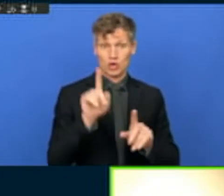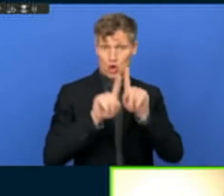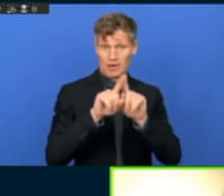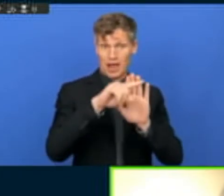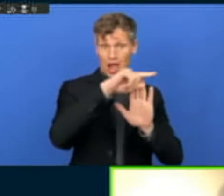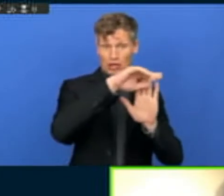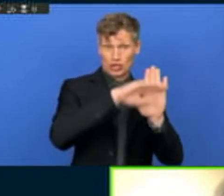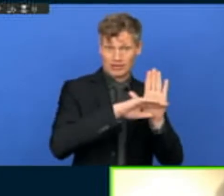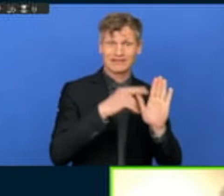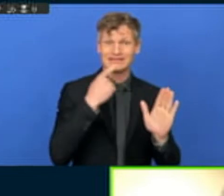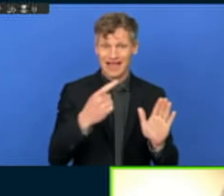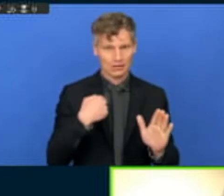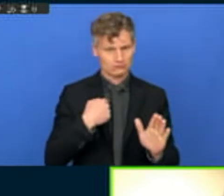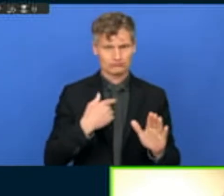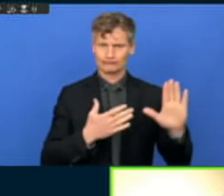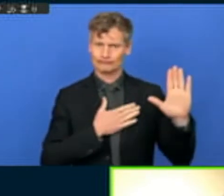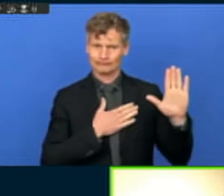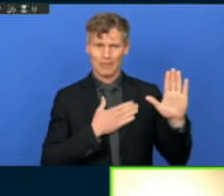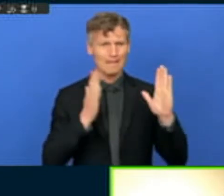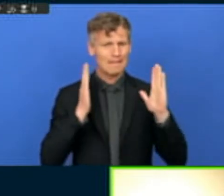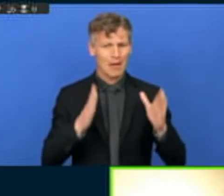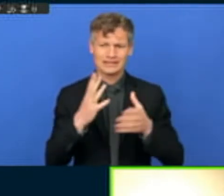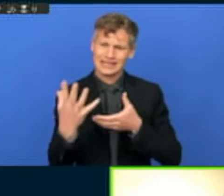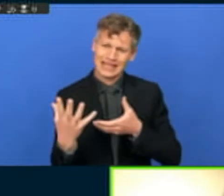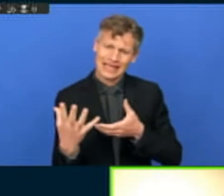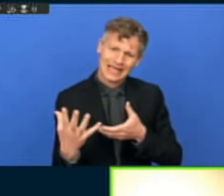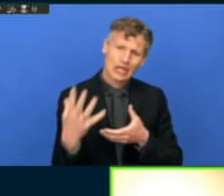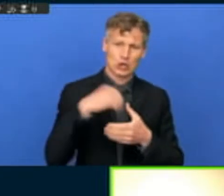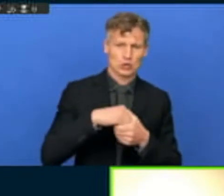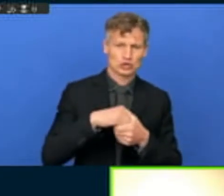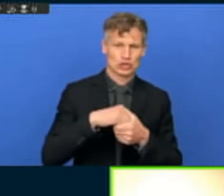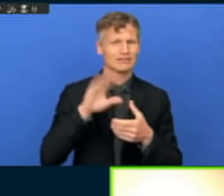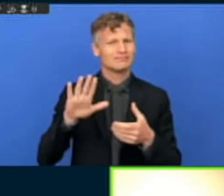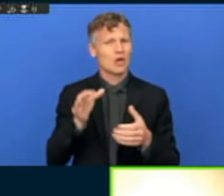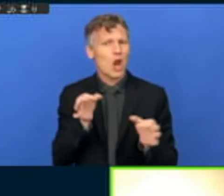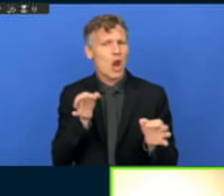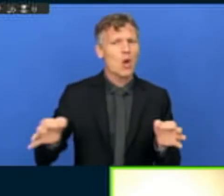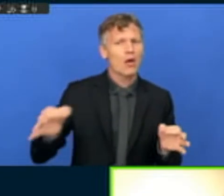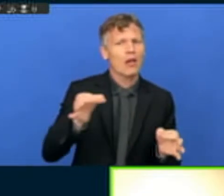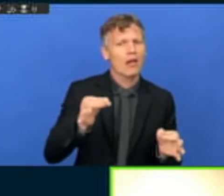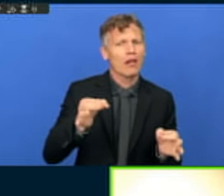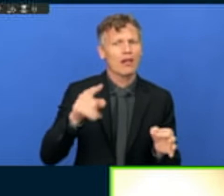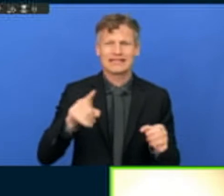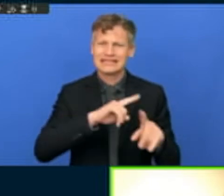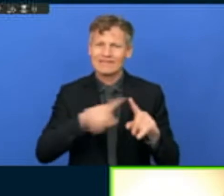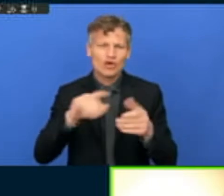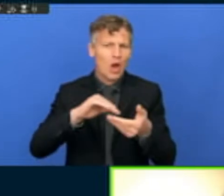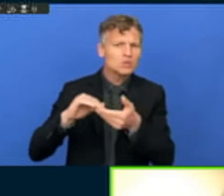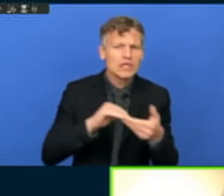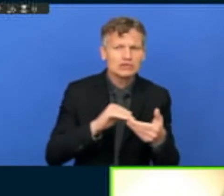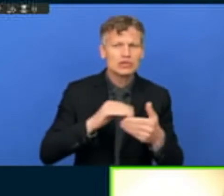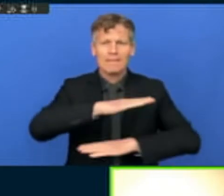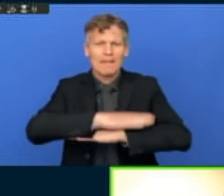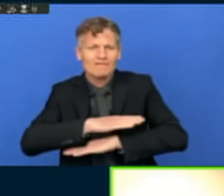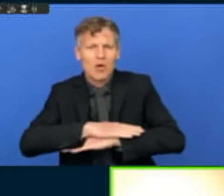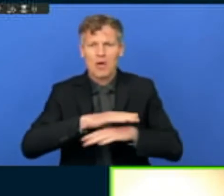of local communities in planning and decision-makings. And actually, the VLRs are also promoting the same level of